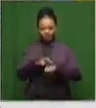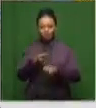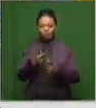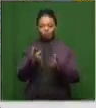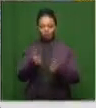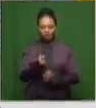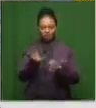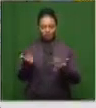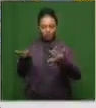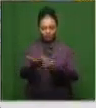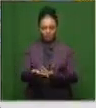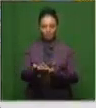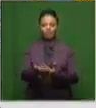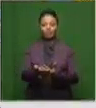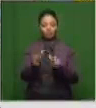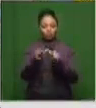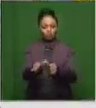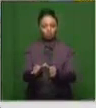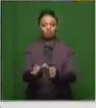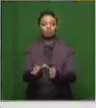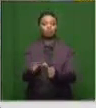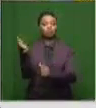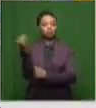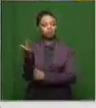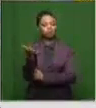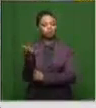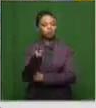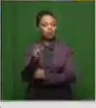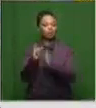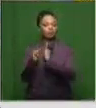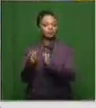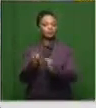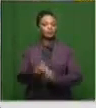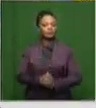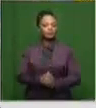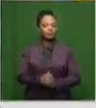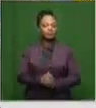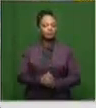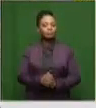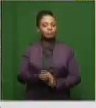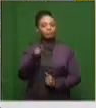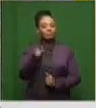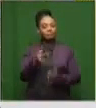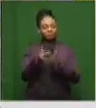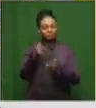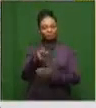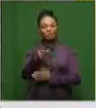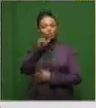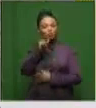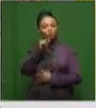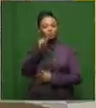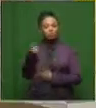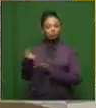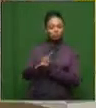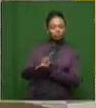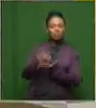We are going to continue this conversation. I think I'm going to – just a little bit of a preview. There's an interesting tweet that has come through